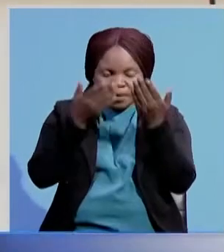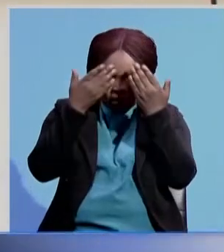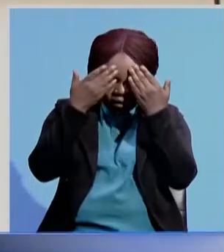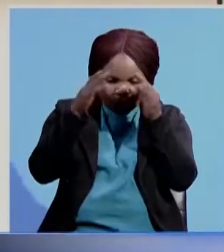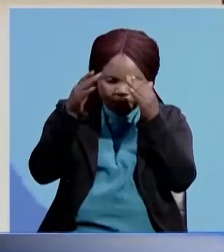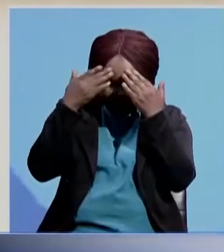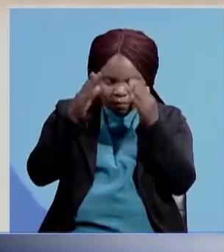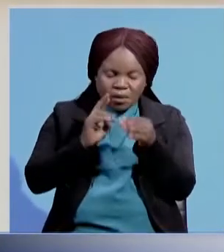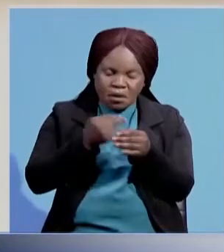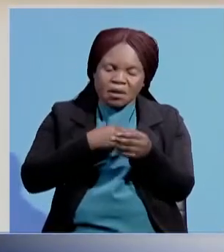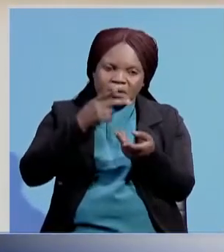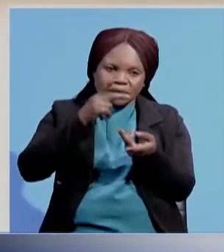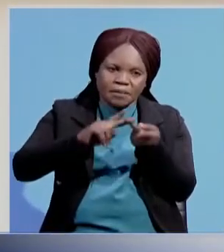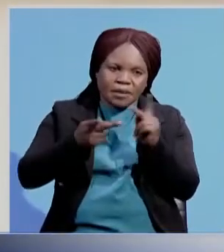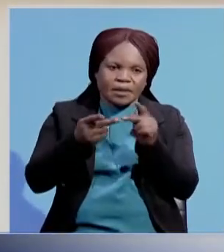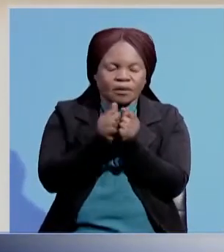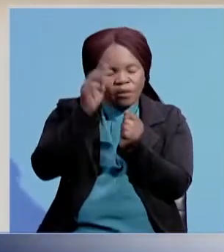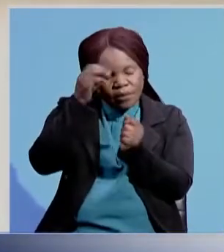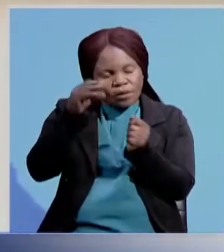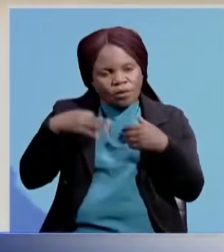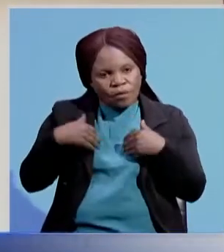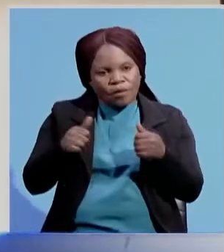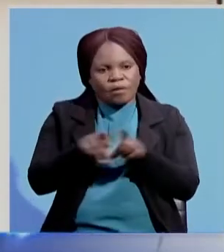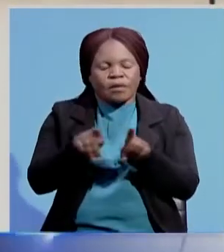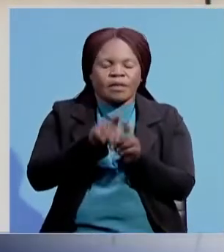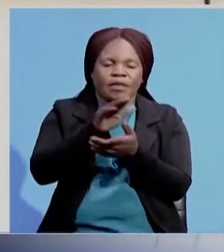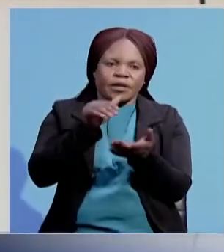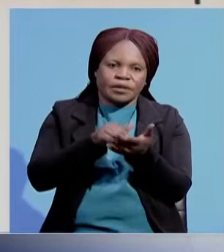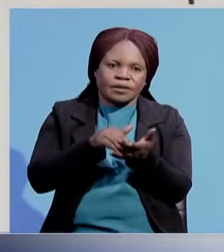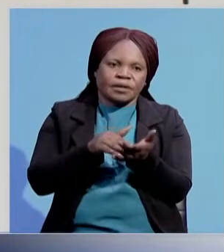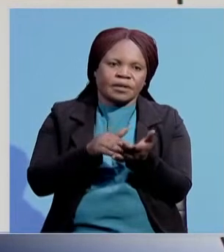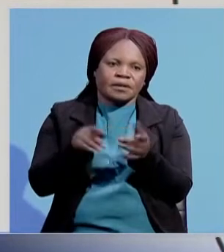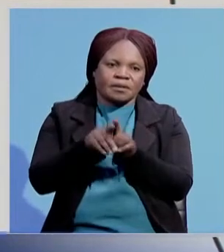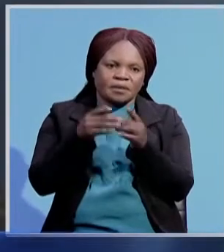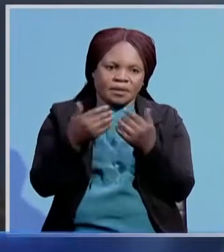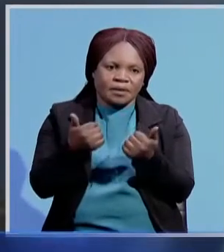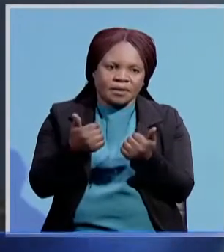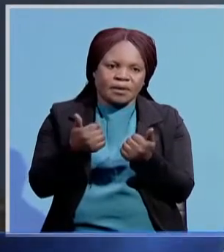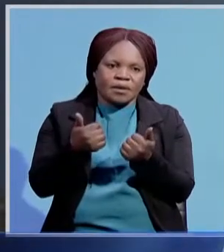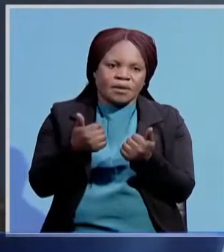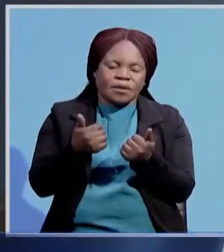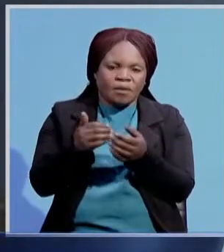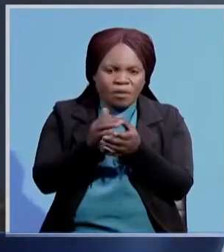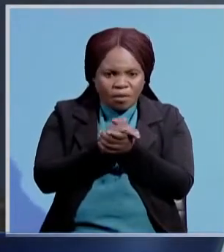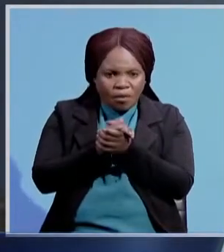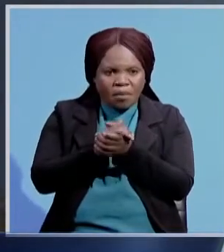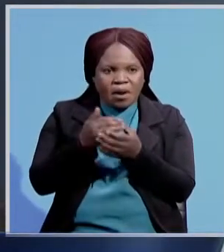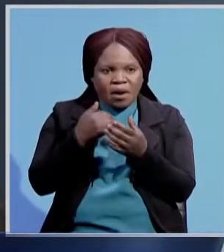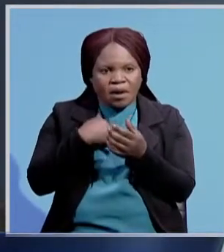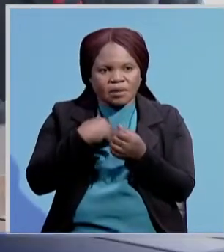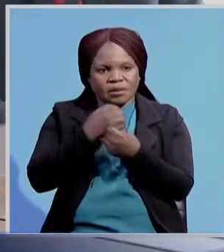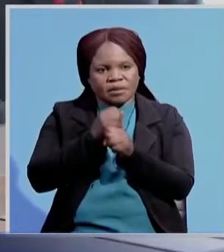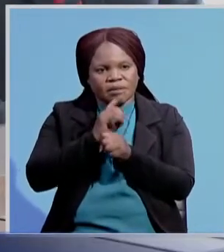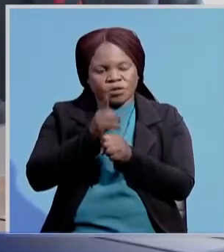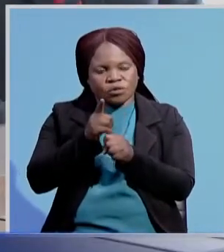Minister of Health or indeed the center. And this far, I think the corporation has gone out of its way, just to make sure that we